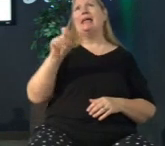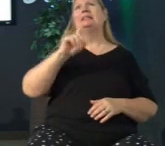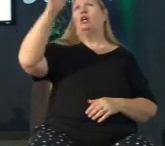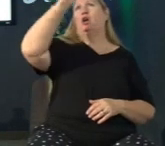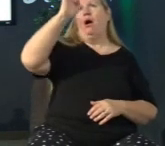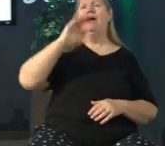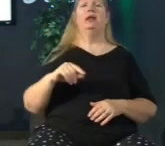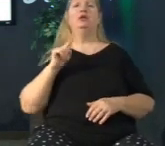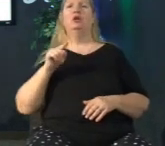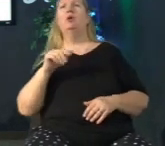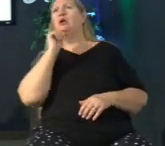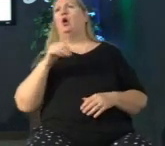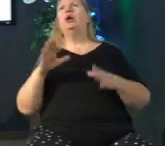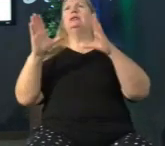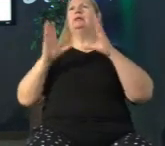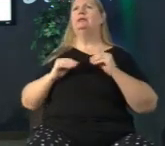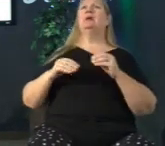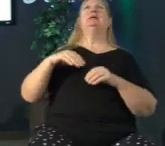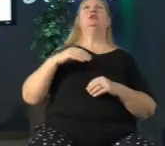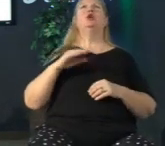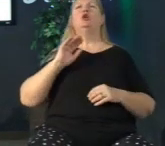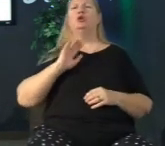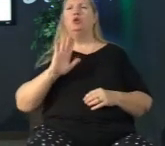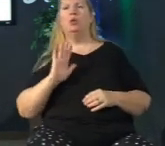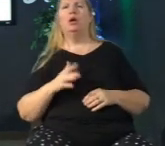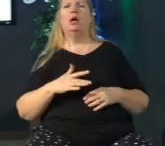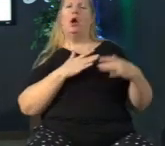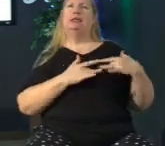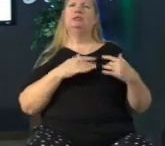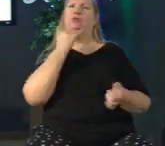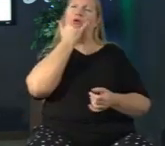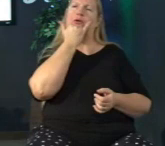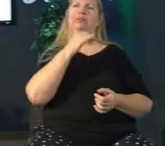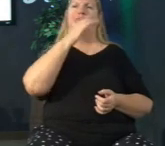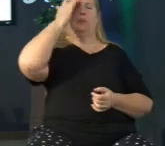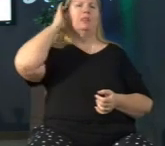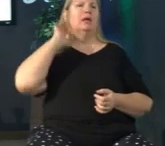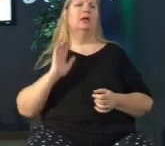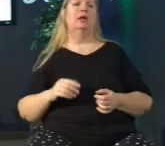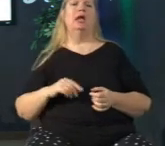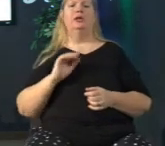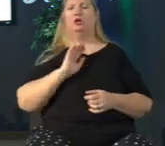because you ask with wrong motives that you may spend what you get on your pleasures